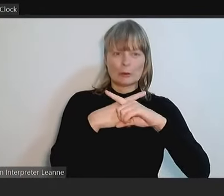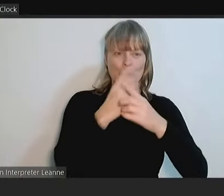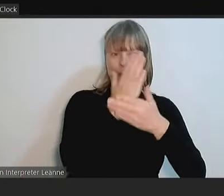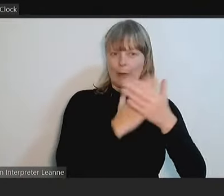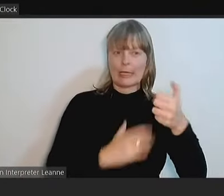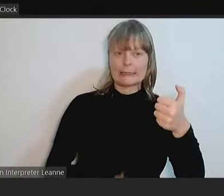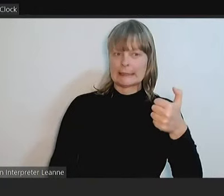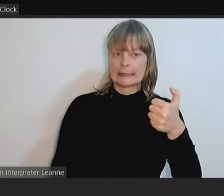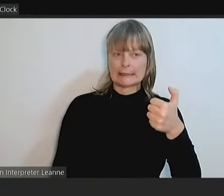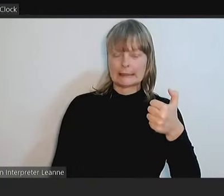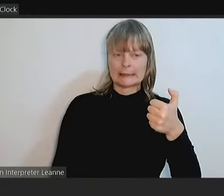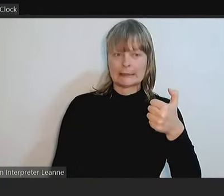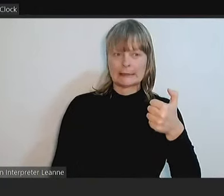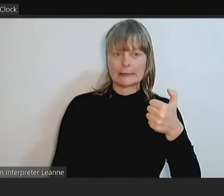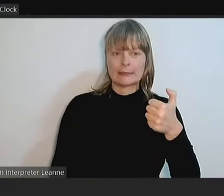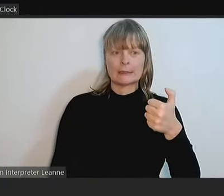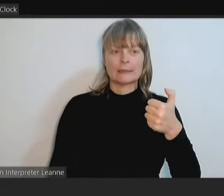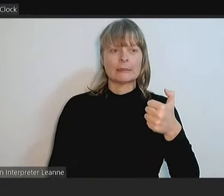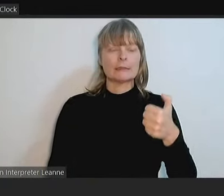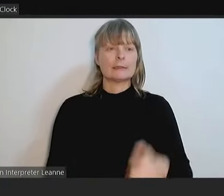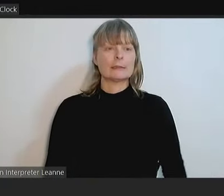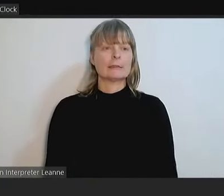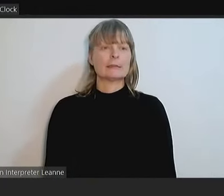note, I think, is the advice. Okay. Thank you.